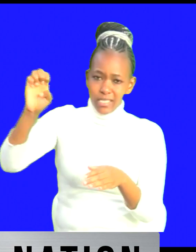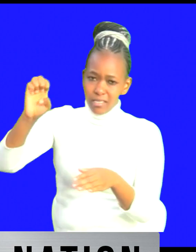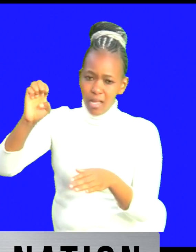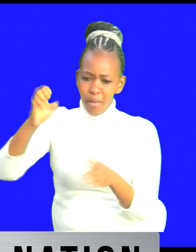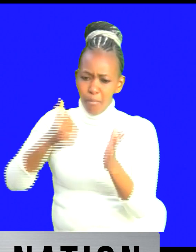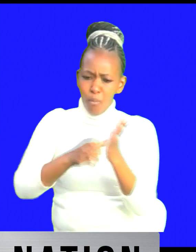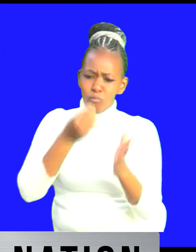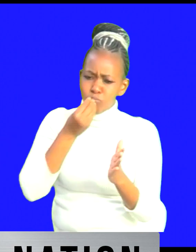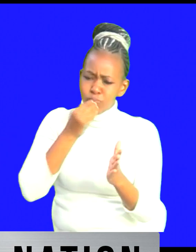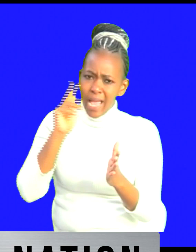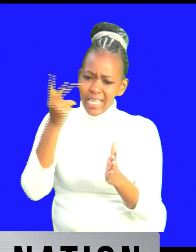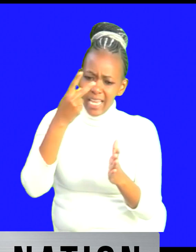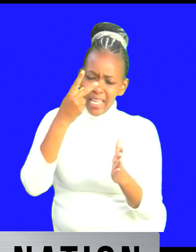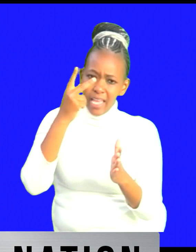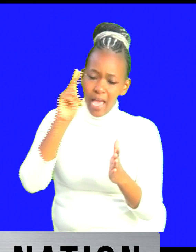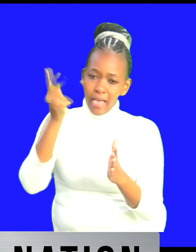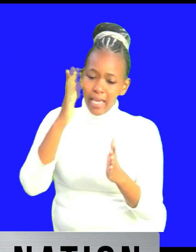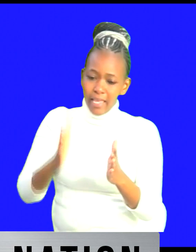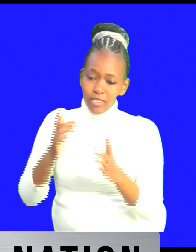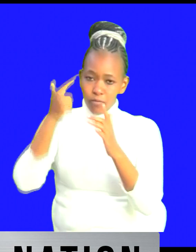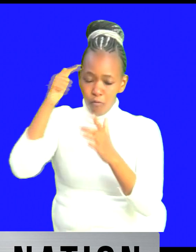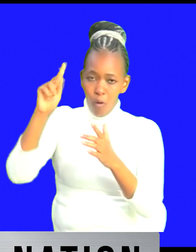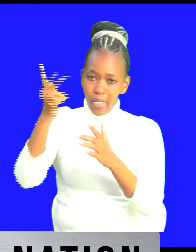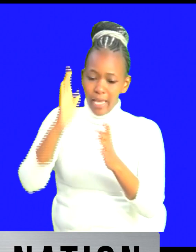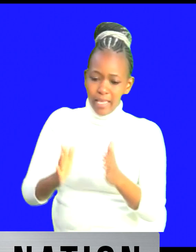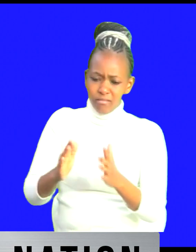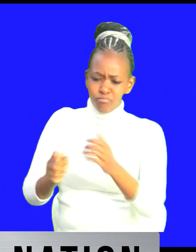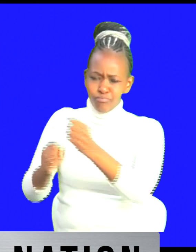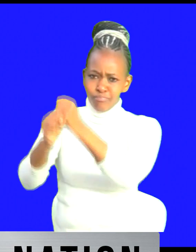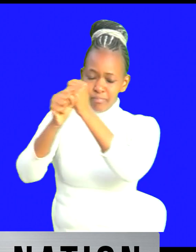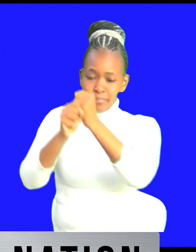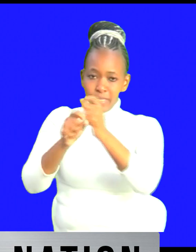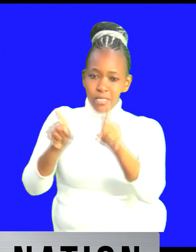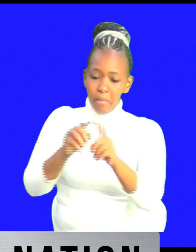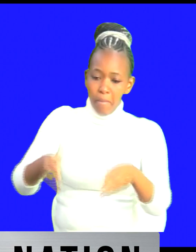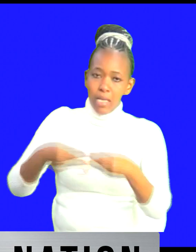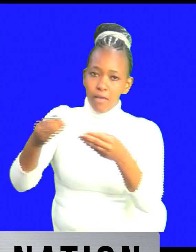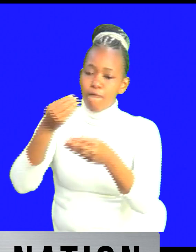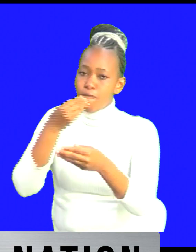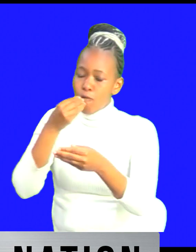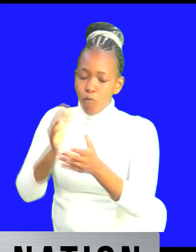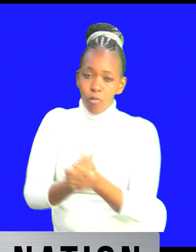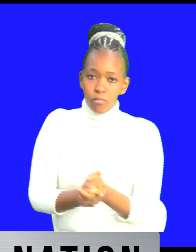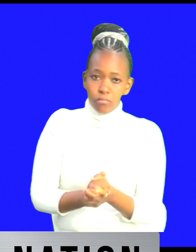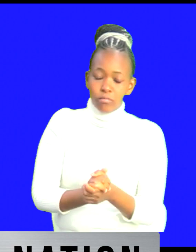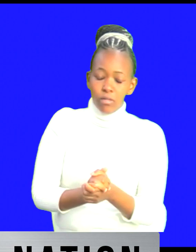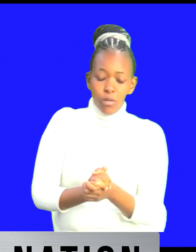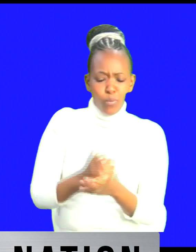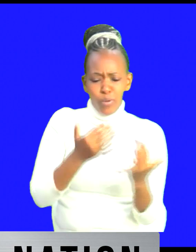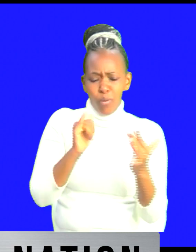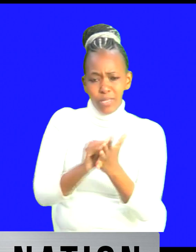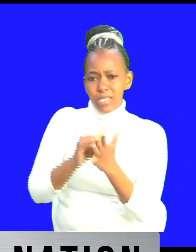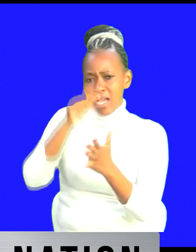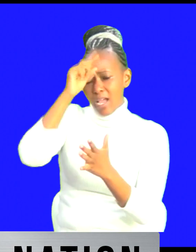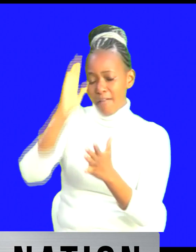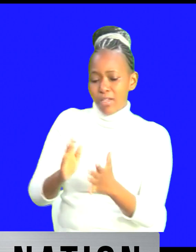out kenyans for kenyans so so really kenyans are ready to support and uh we hope that uh the the governor will continue with this uh